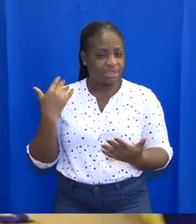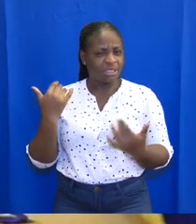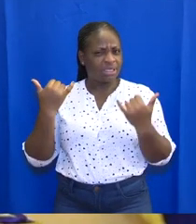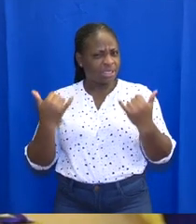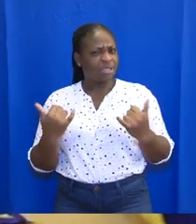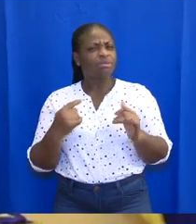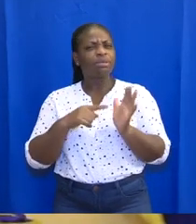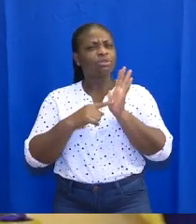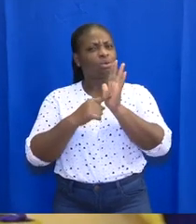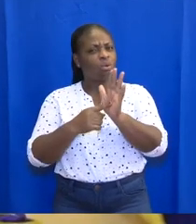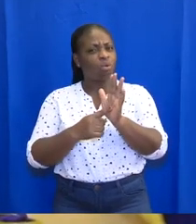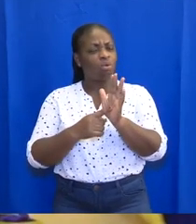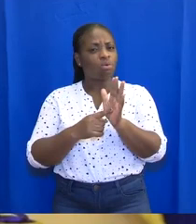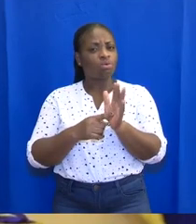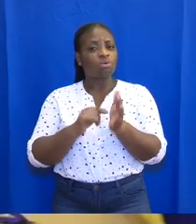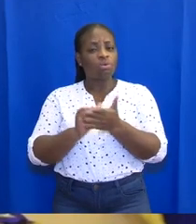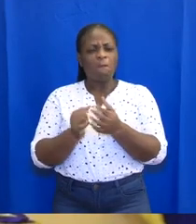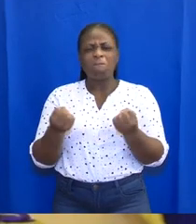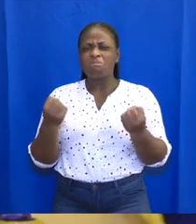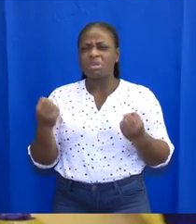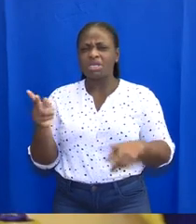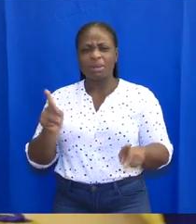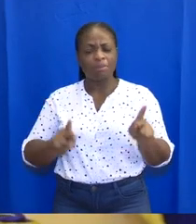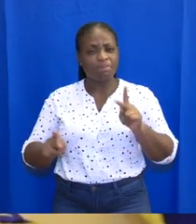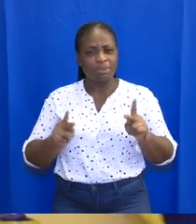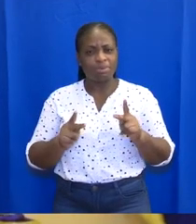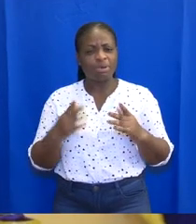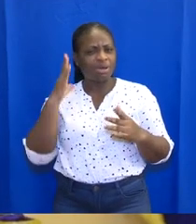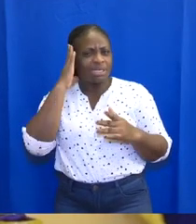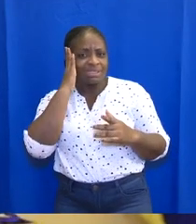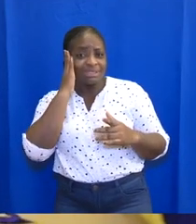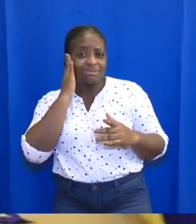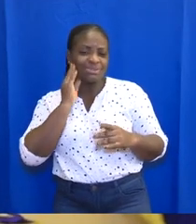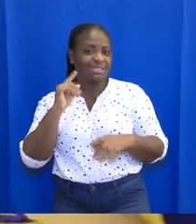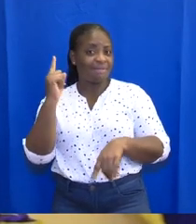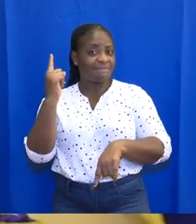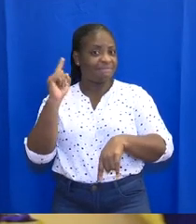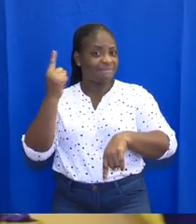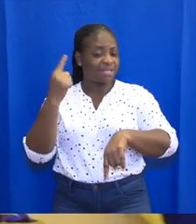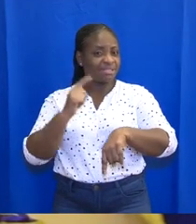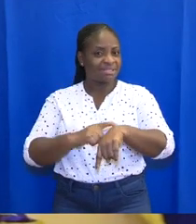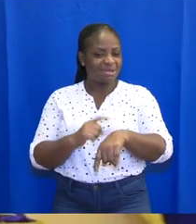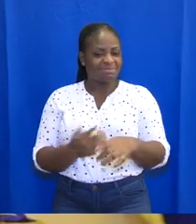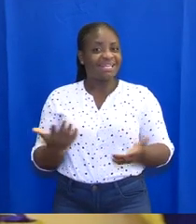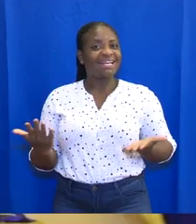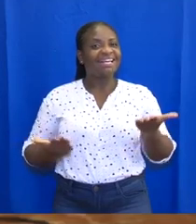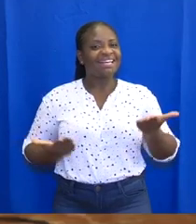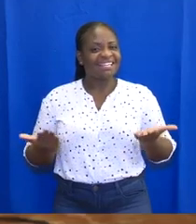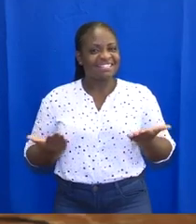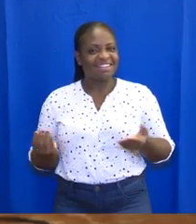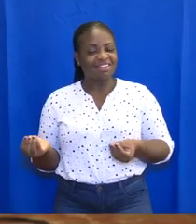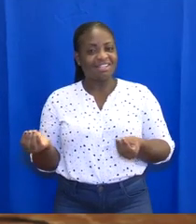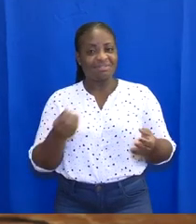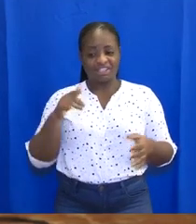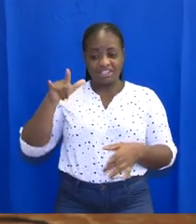worth noting that a lot of people who have experienced it firsthand the service being offered at our